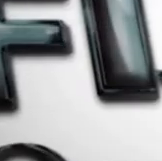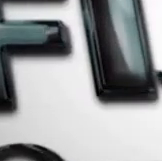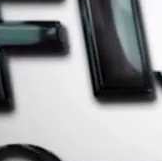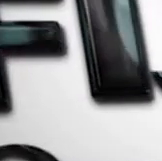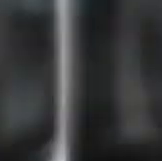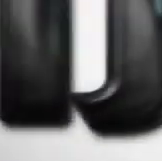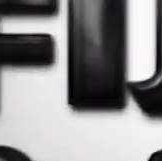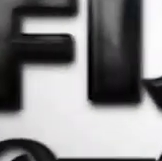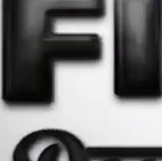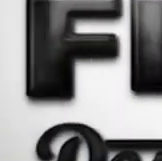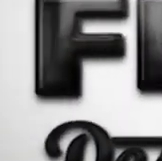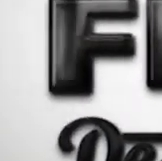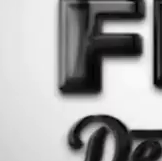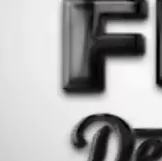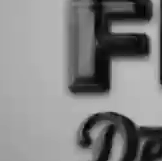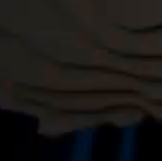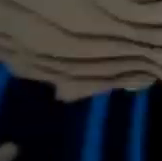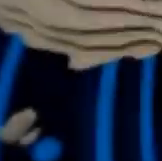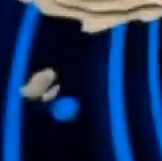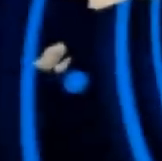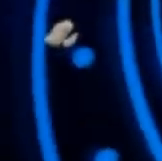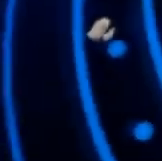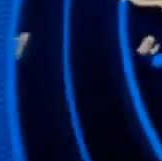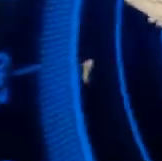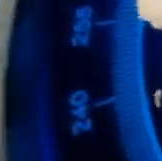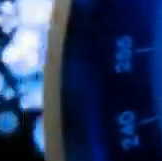Radio Fiji 2, Dejhki Dharkan.